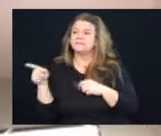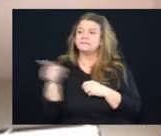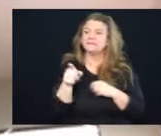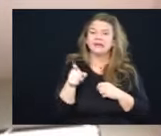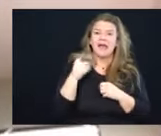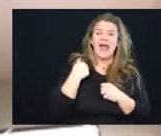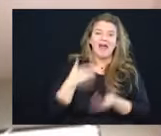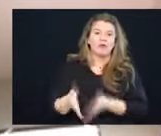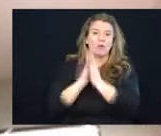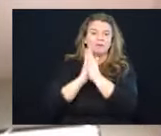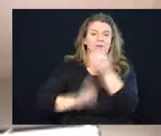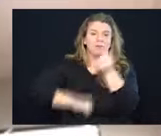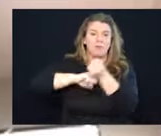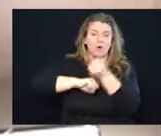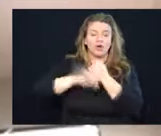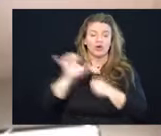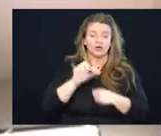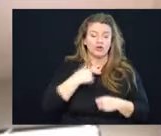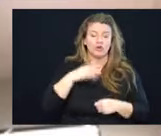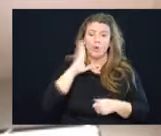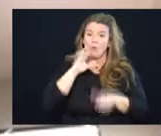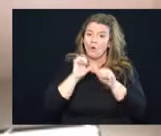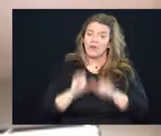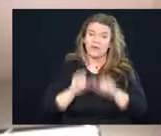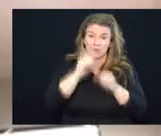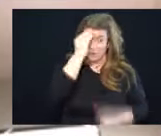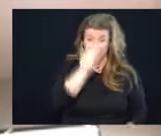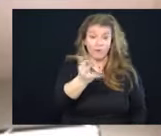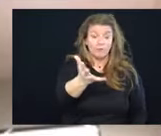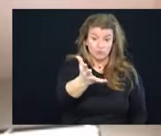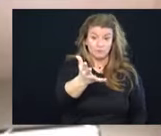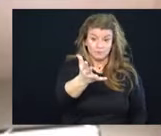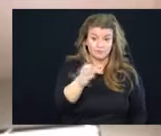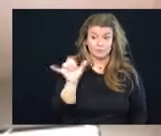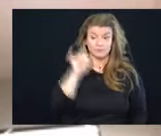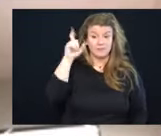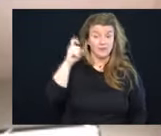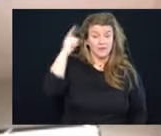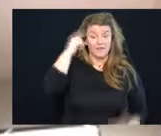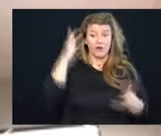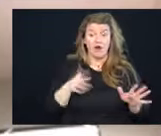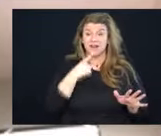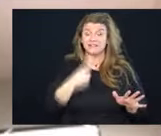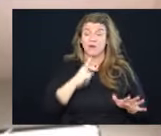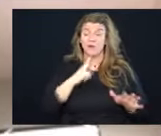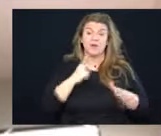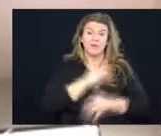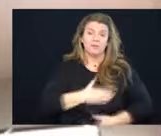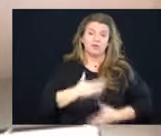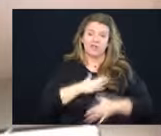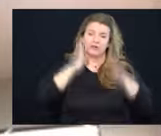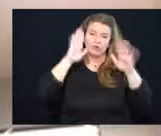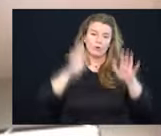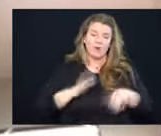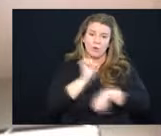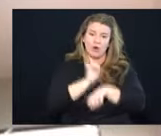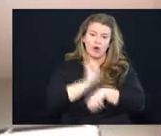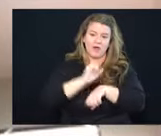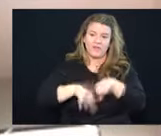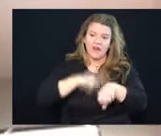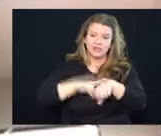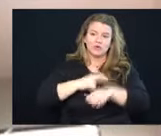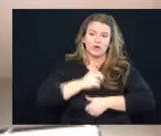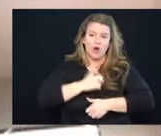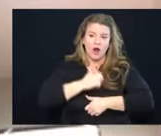requested support. So we'll continue to keep you updated. And as the governor pointed out, we appreciate the great work of the National